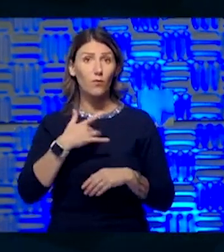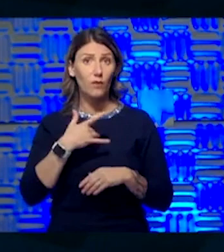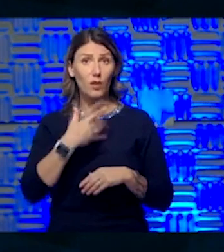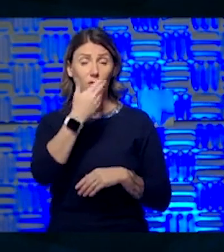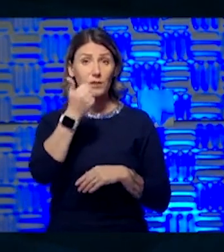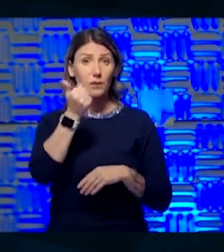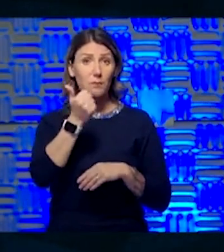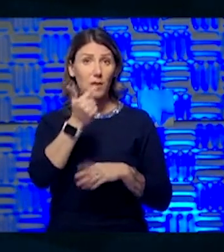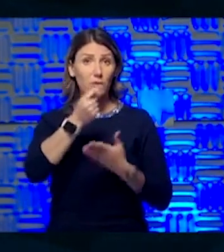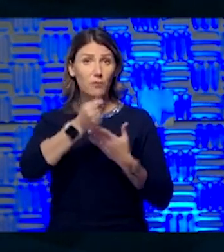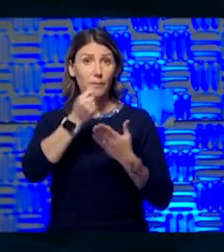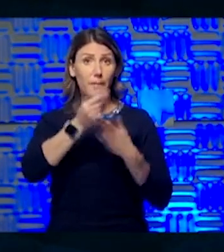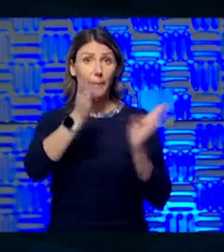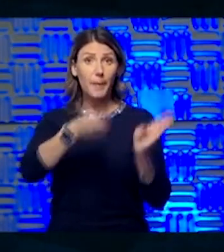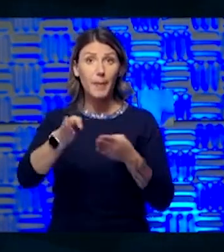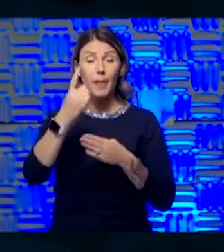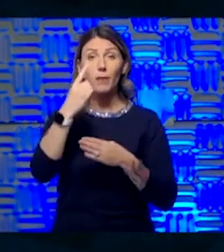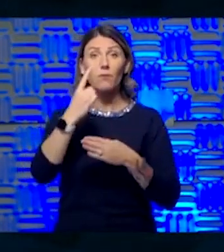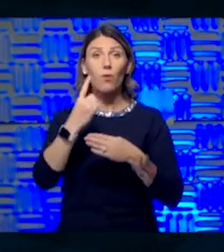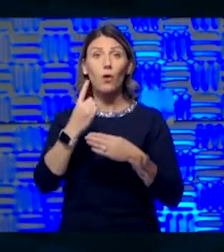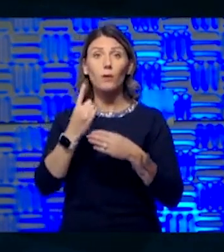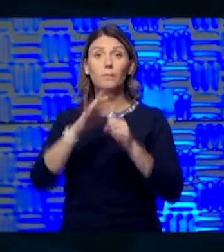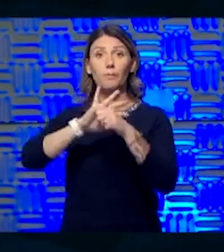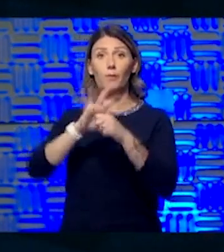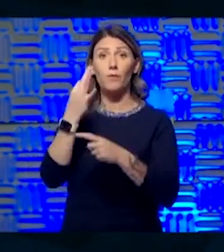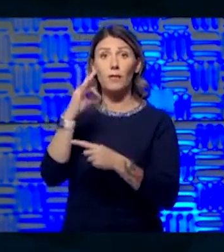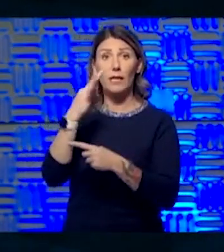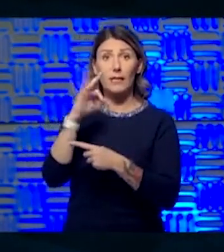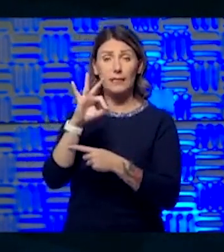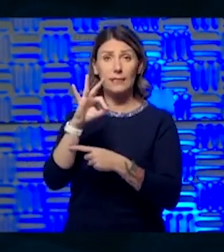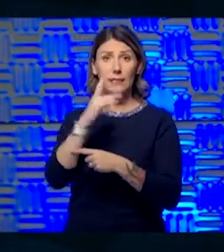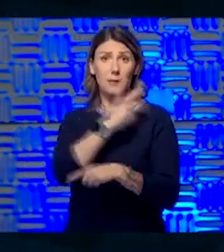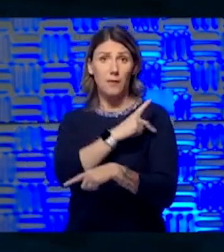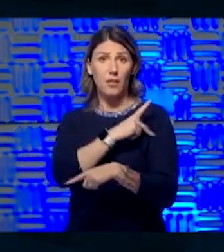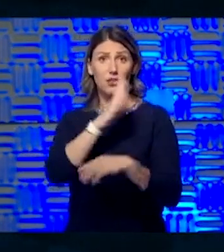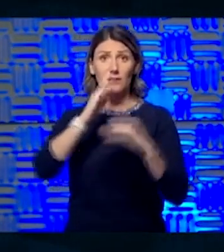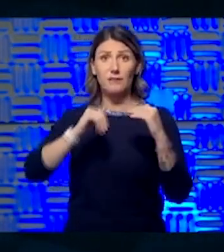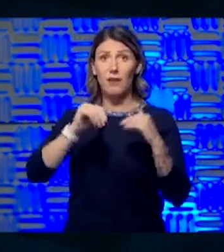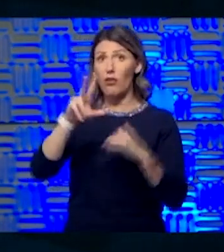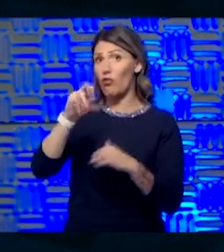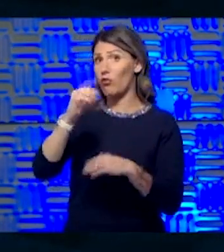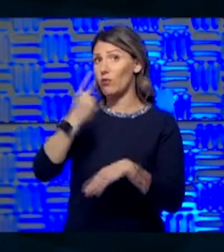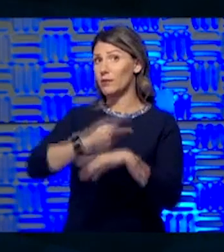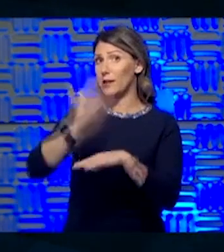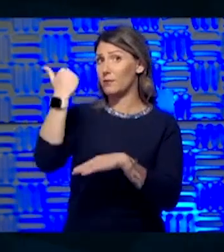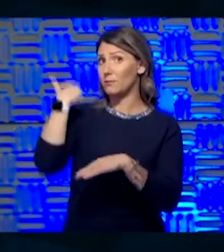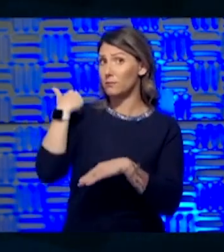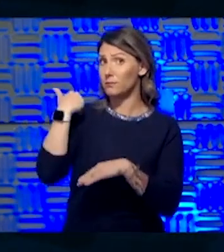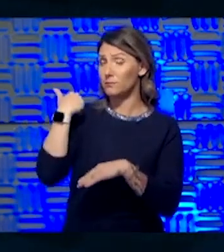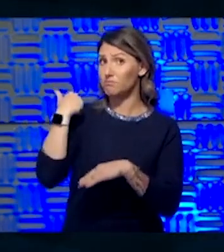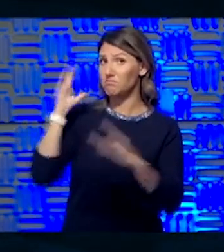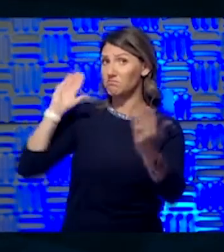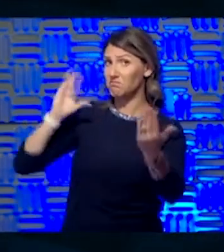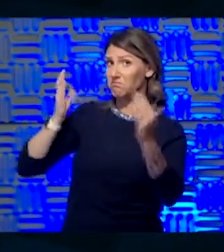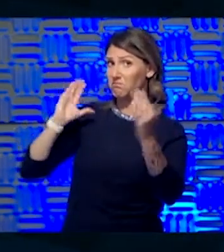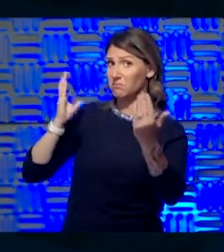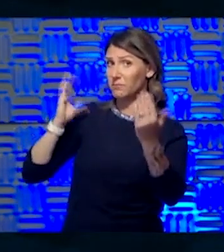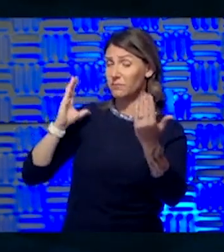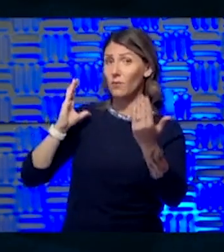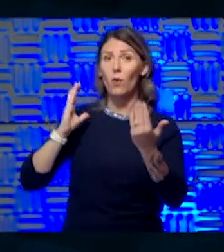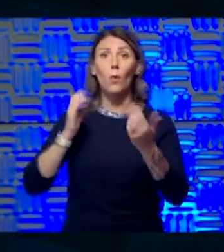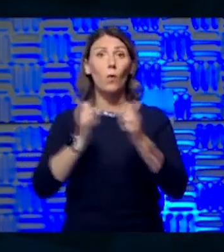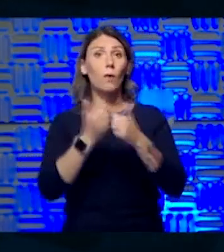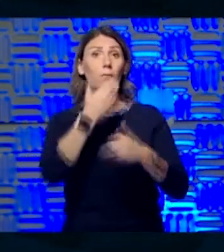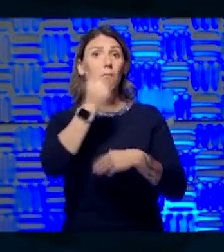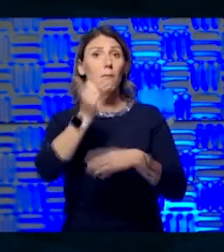plan for COVID patients now than you did 30 days ago so that you expect better outcomes from patients